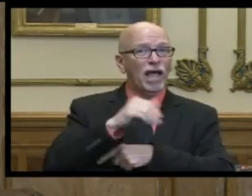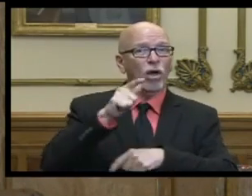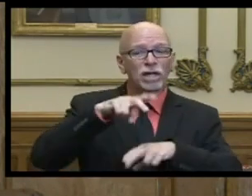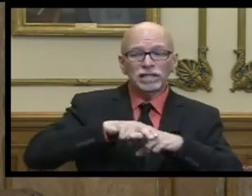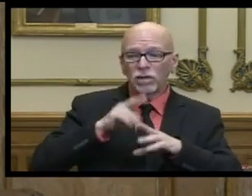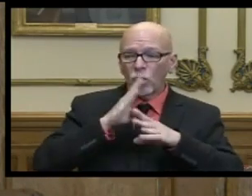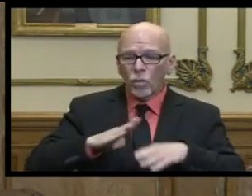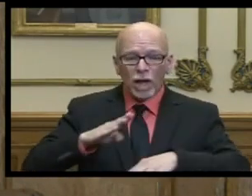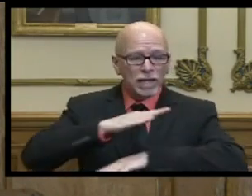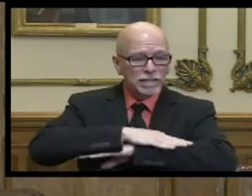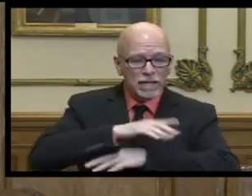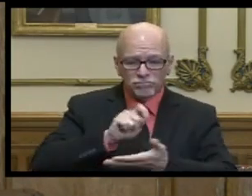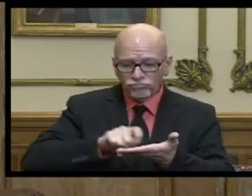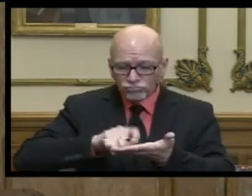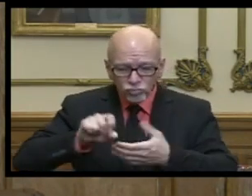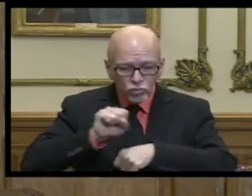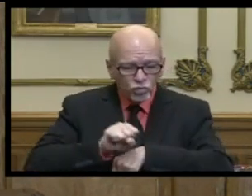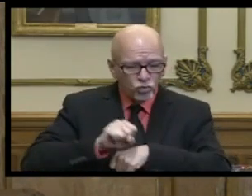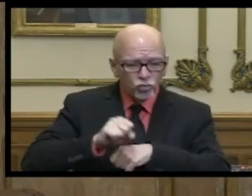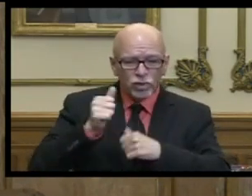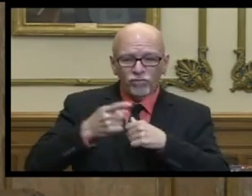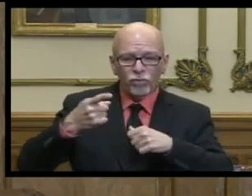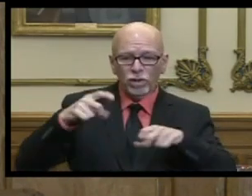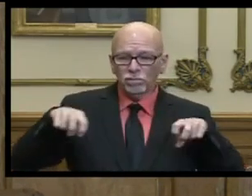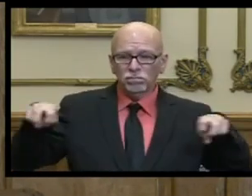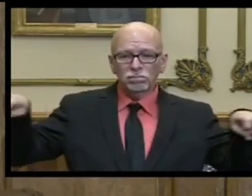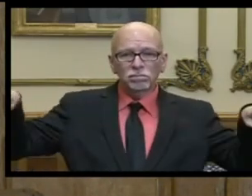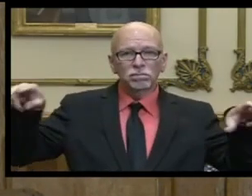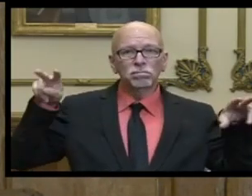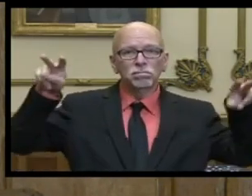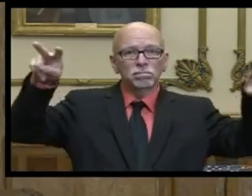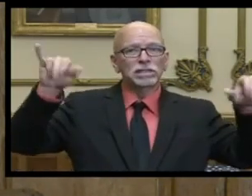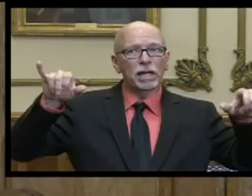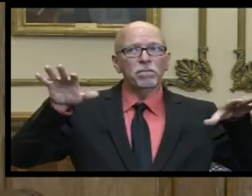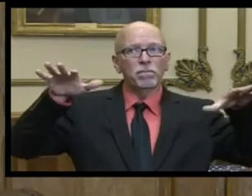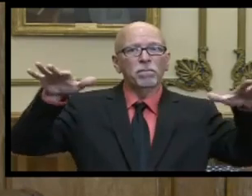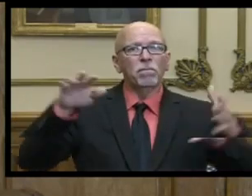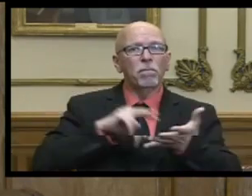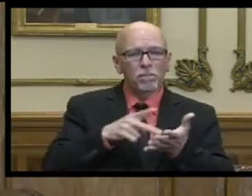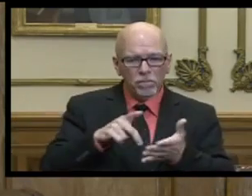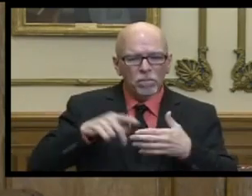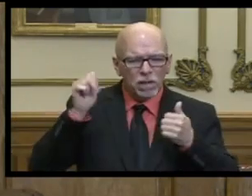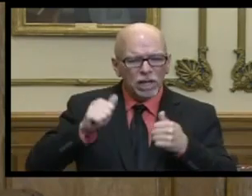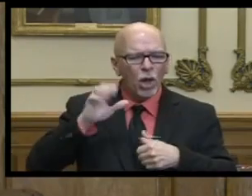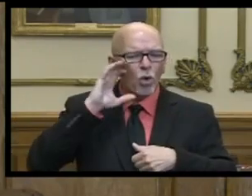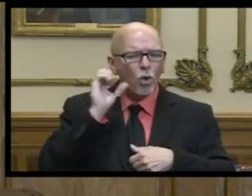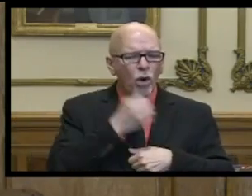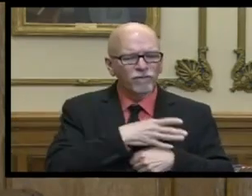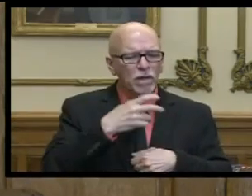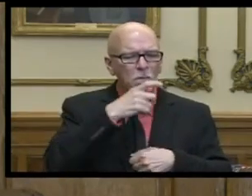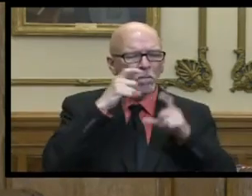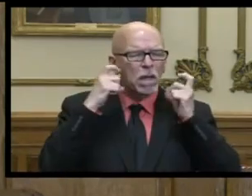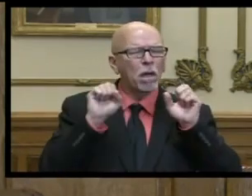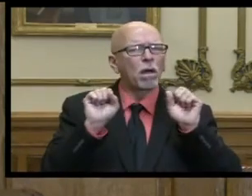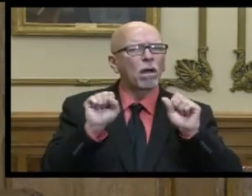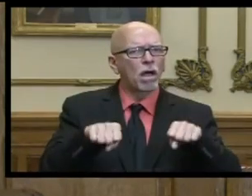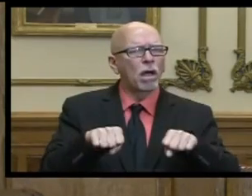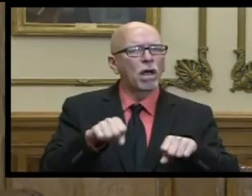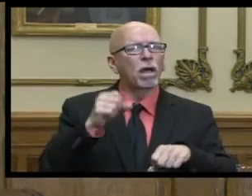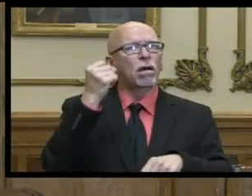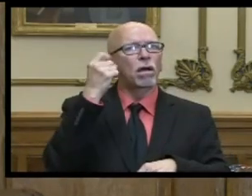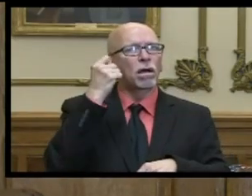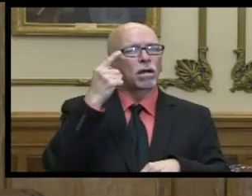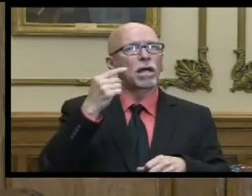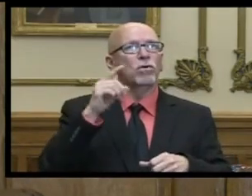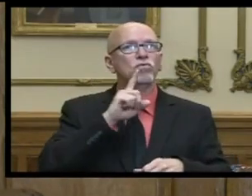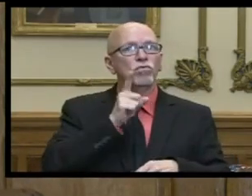at their desk working and if everybody's desk is face forward that individual students could certainly take their mask off but there is a